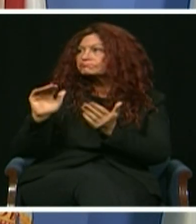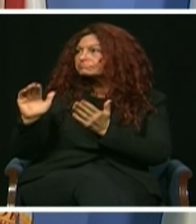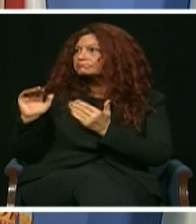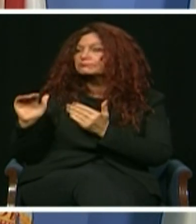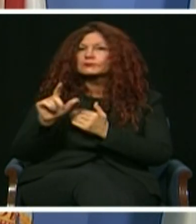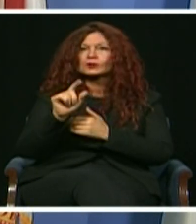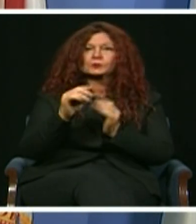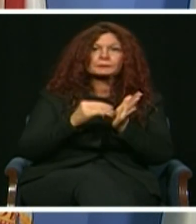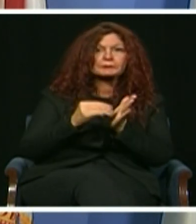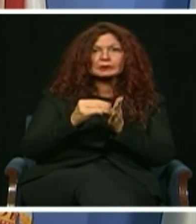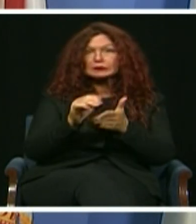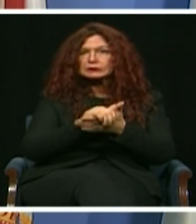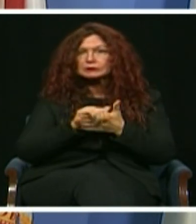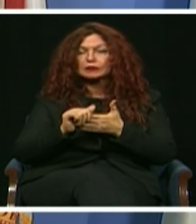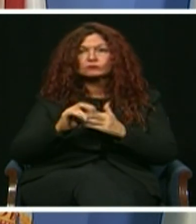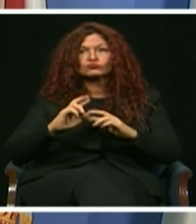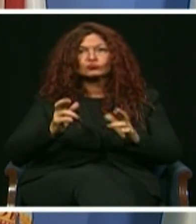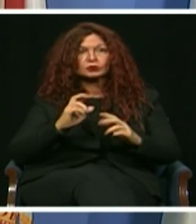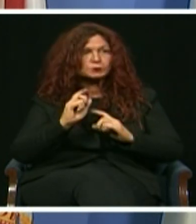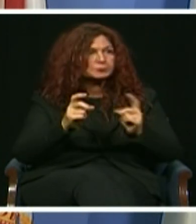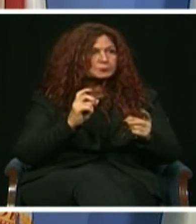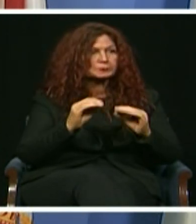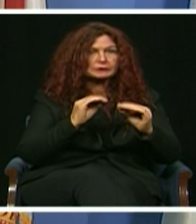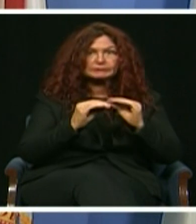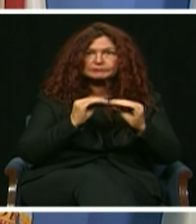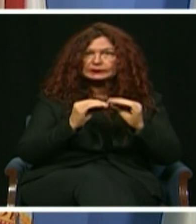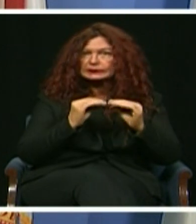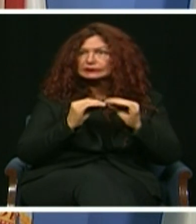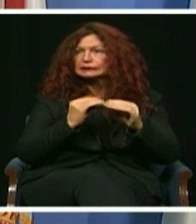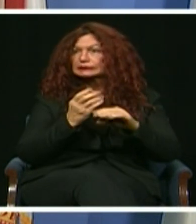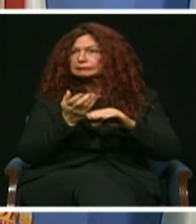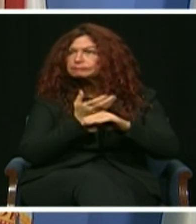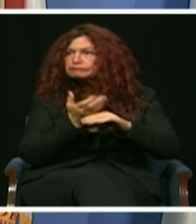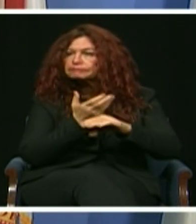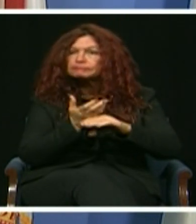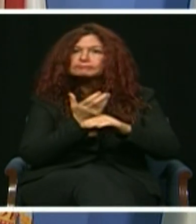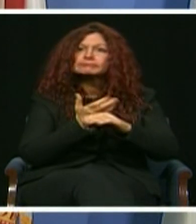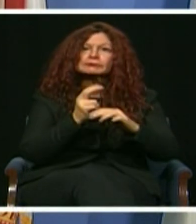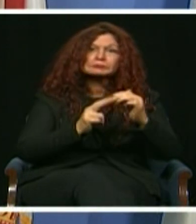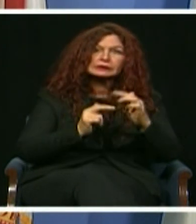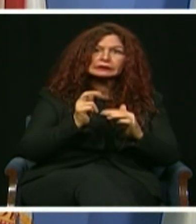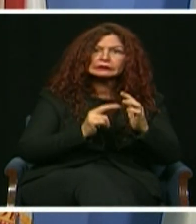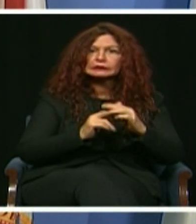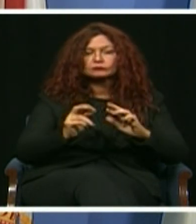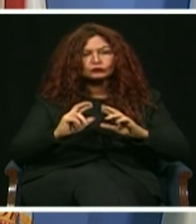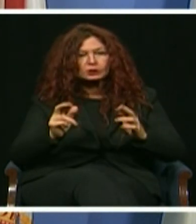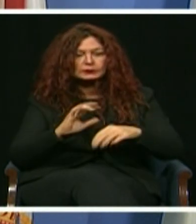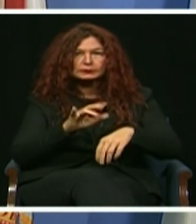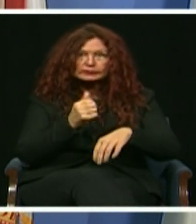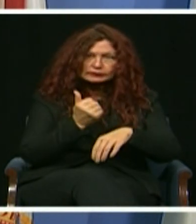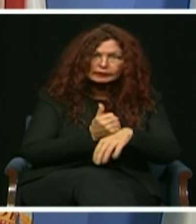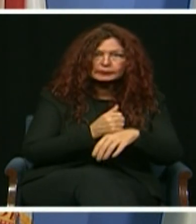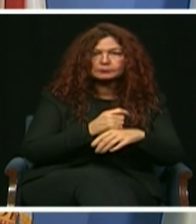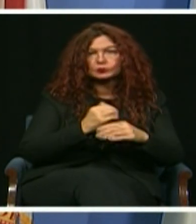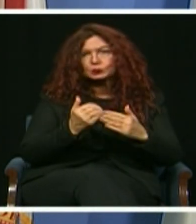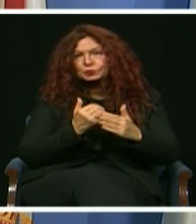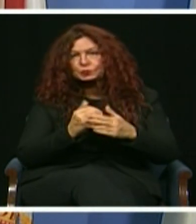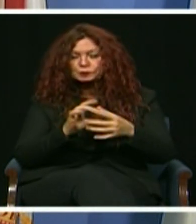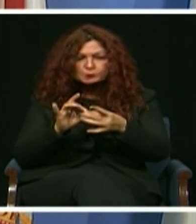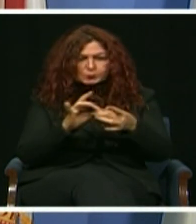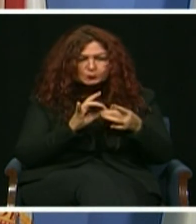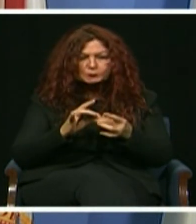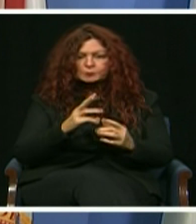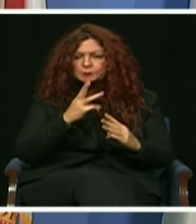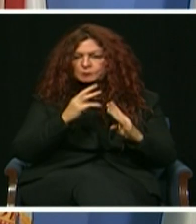repair aging infrastructure, kickstart our septic to sewer transition, and more, and always being able to measure the success